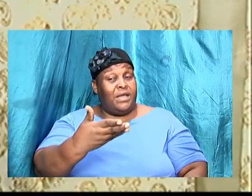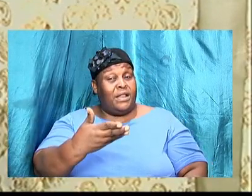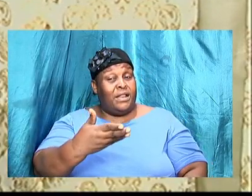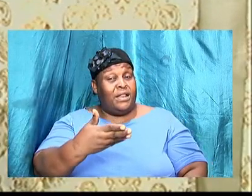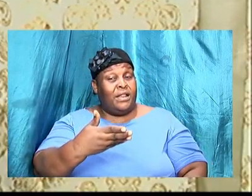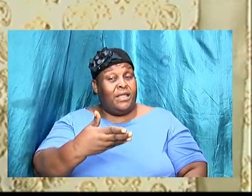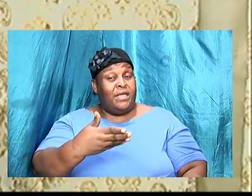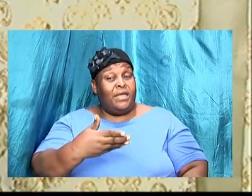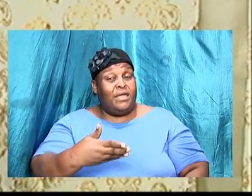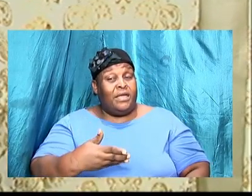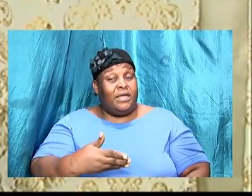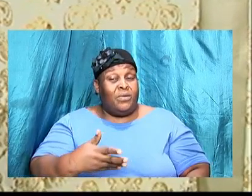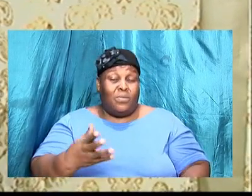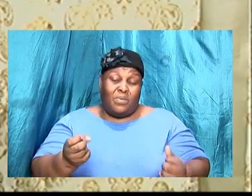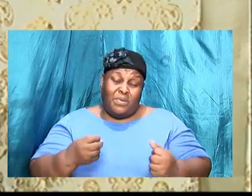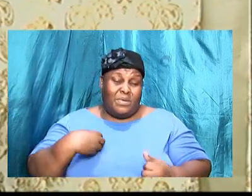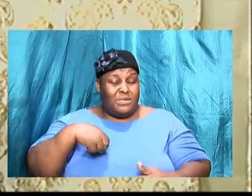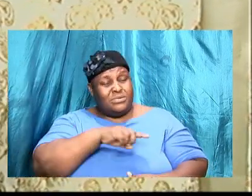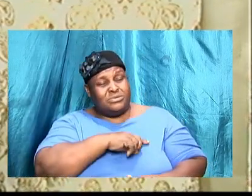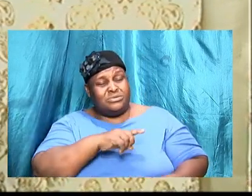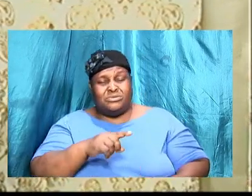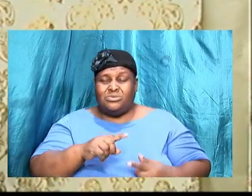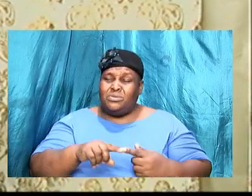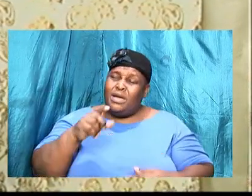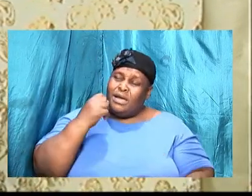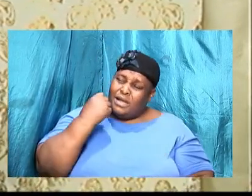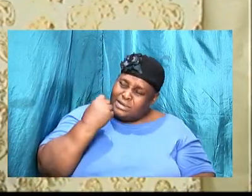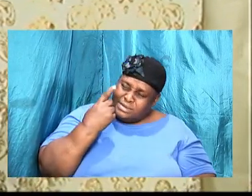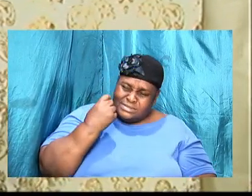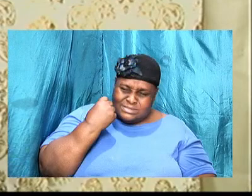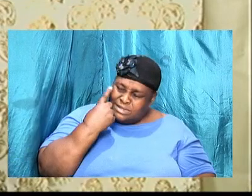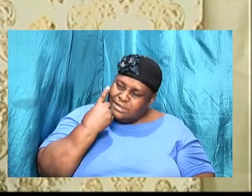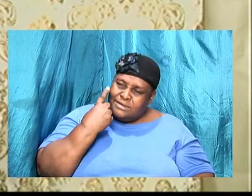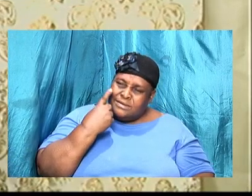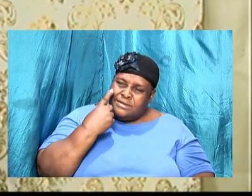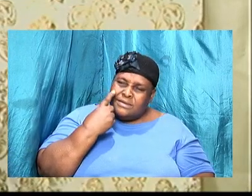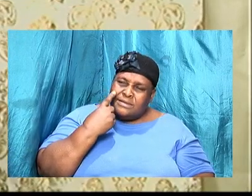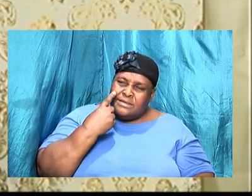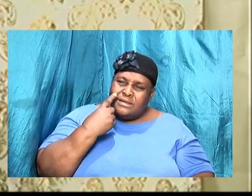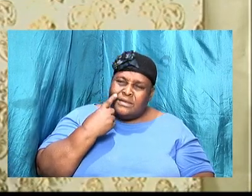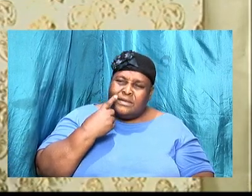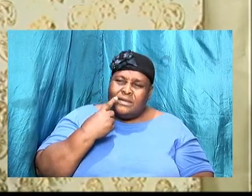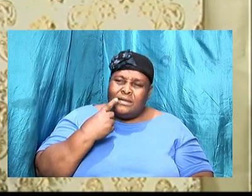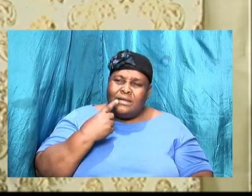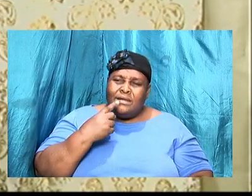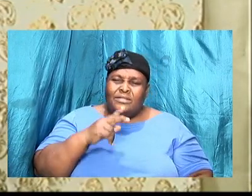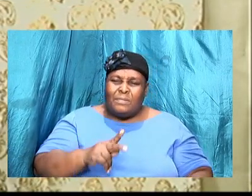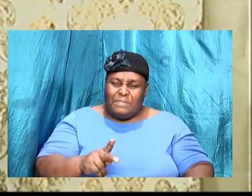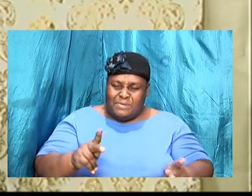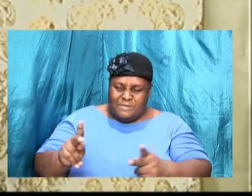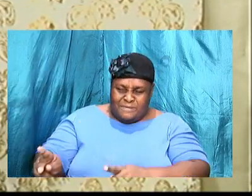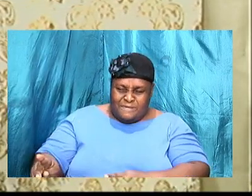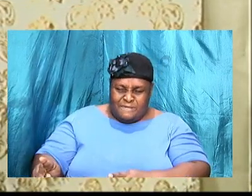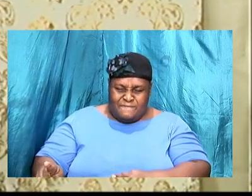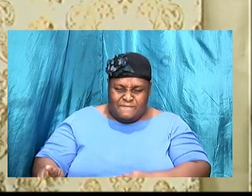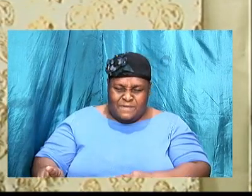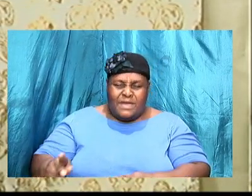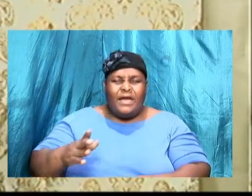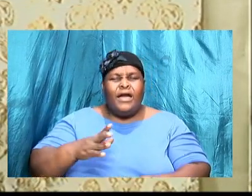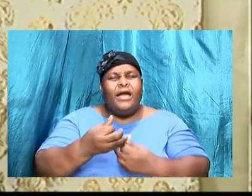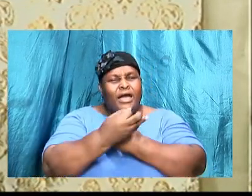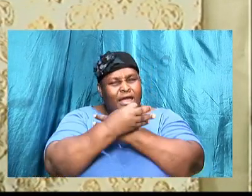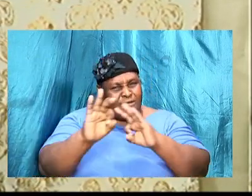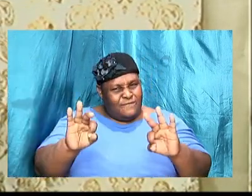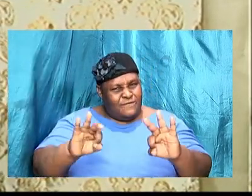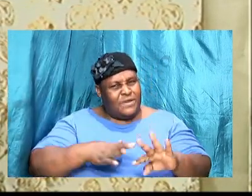have us to understand really, you know, the perfect and the permissive will.